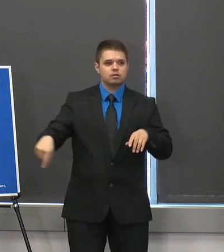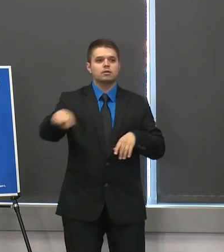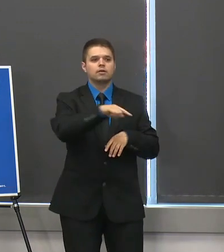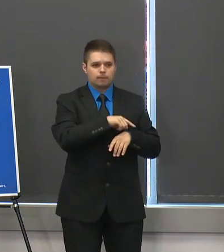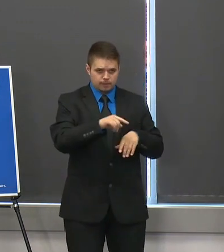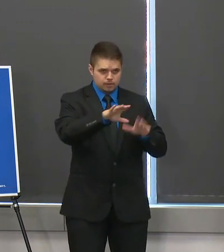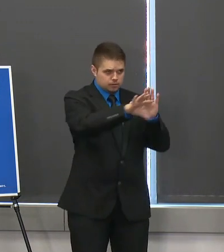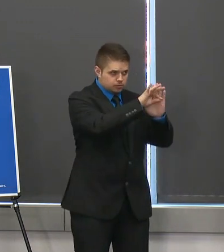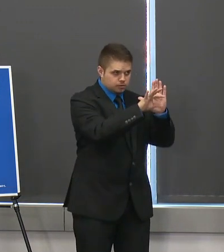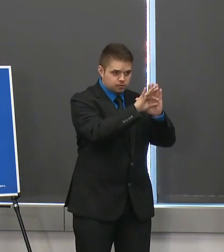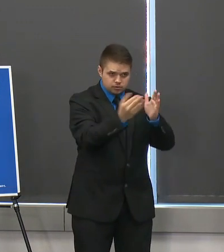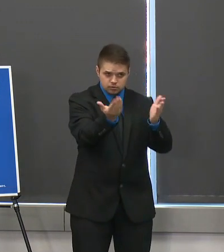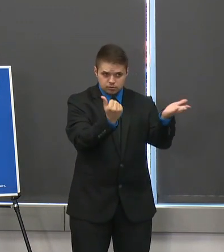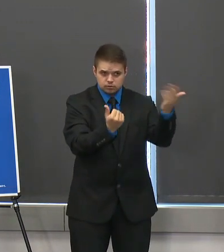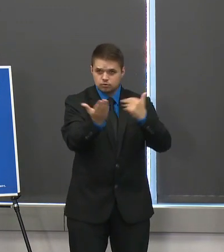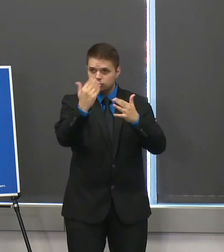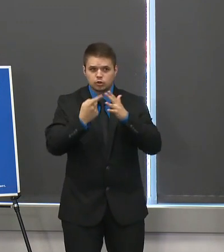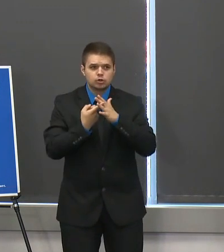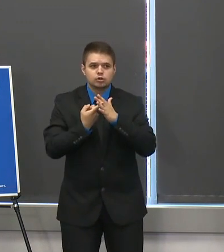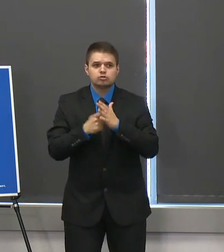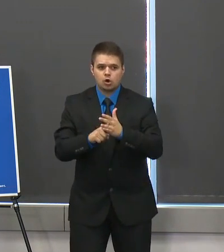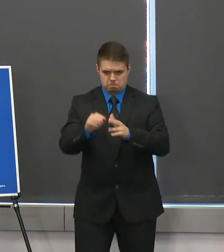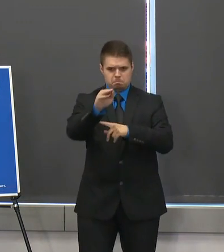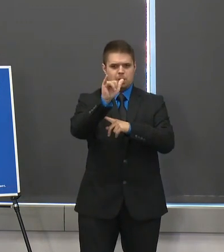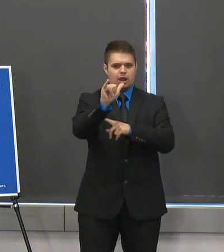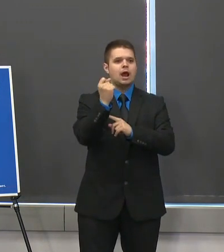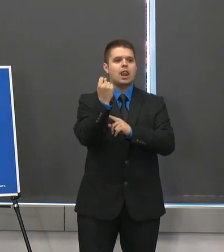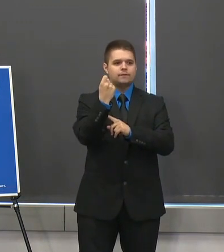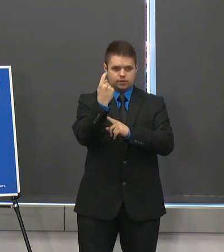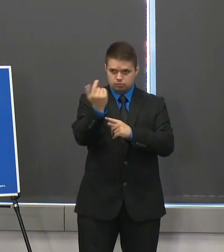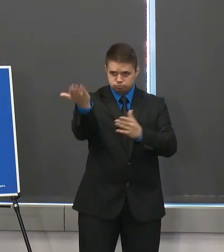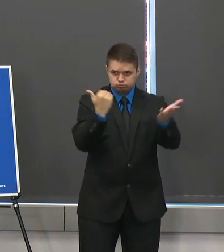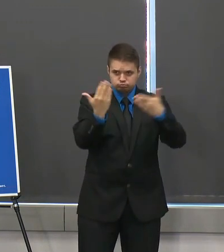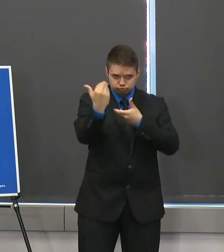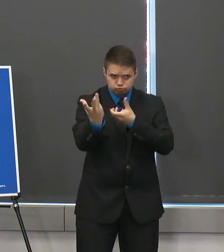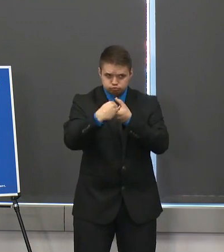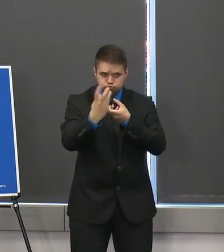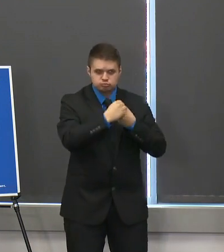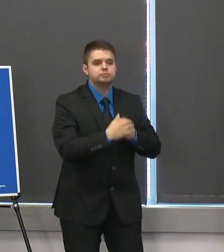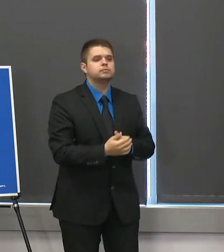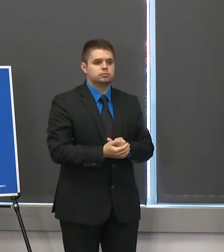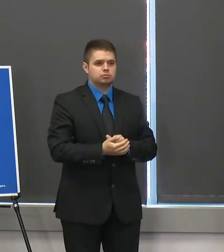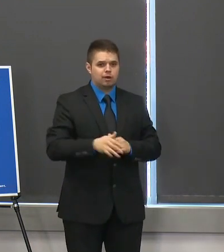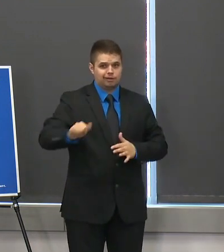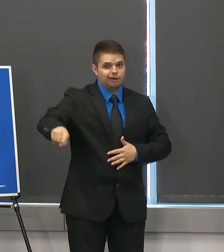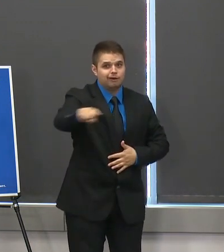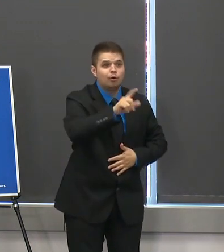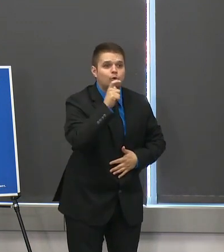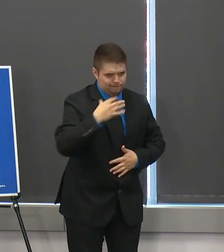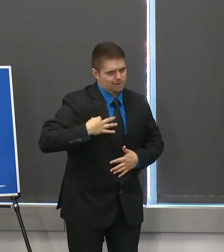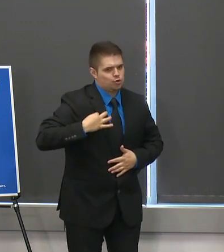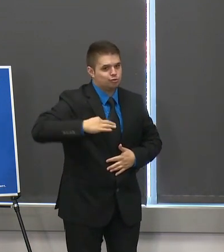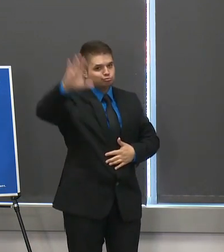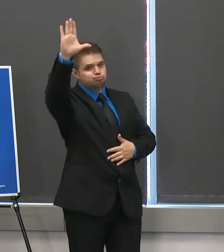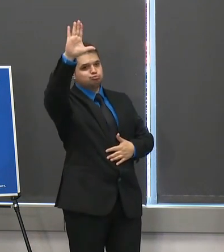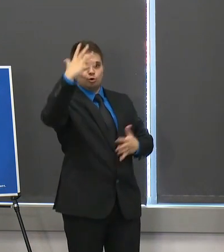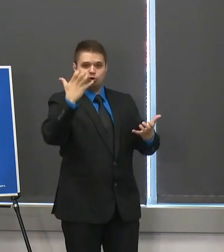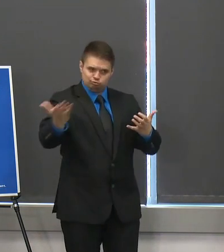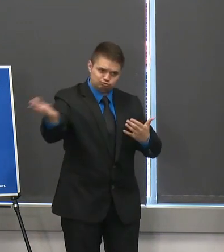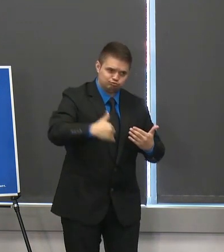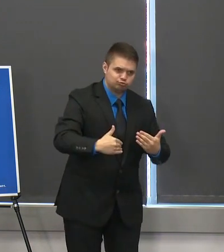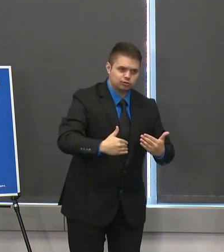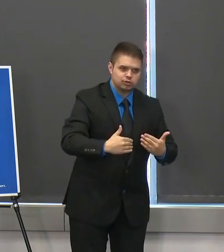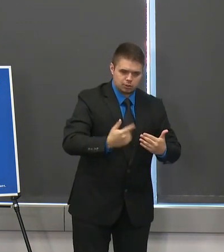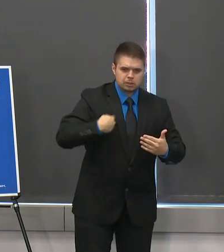starting the week of may 11 and again participation is strictly voluntary but we believe this study will provide